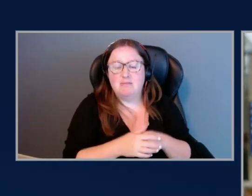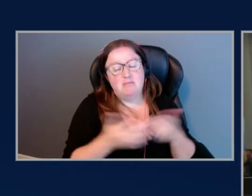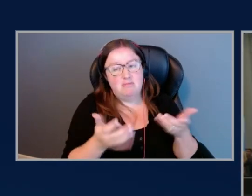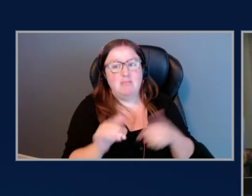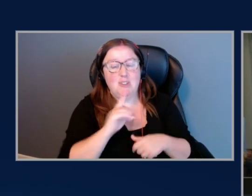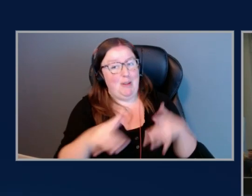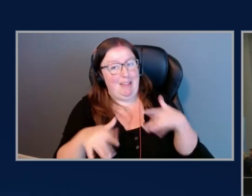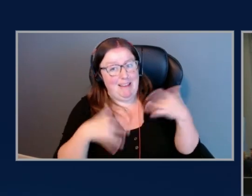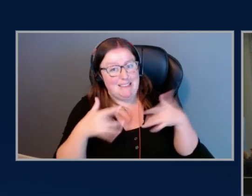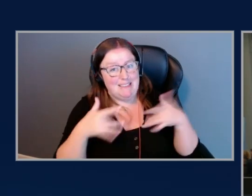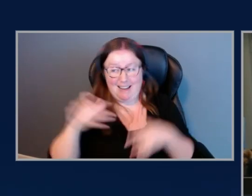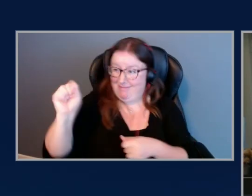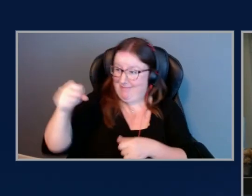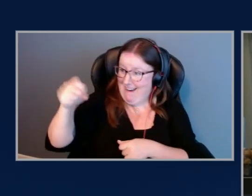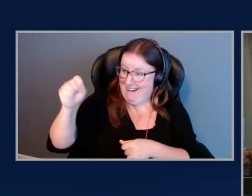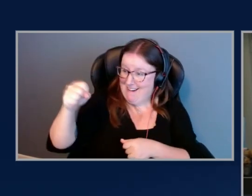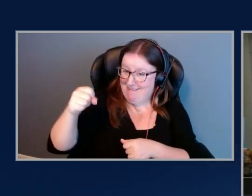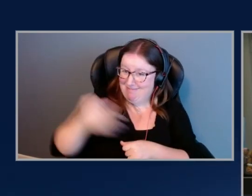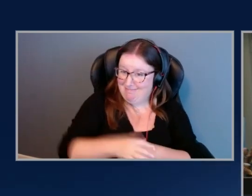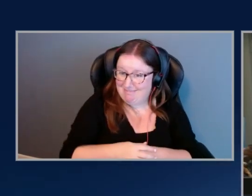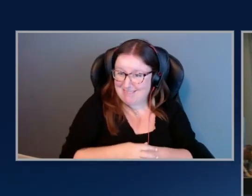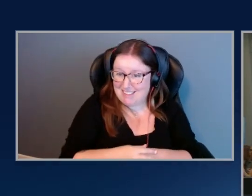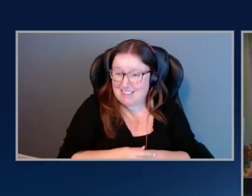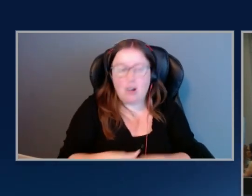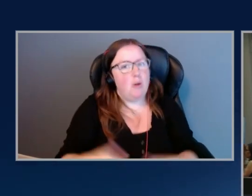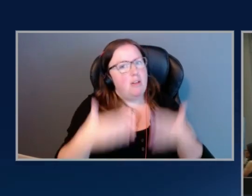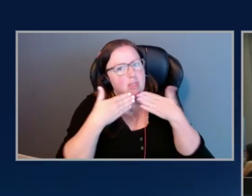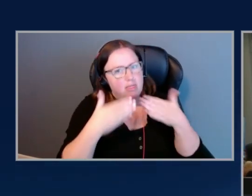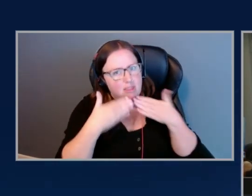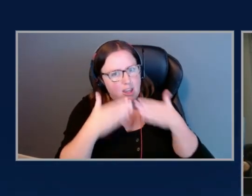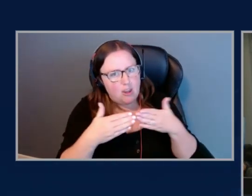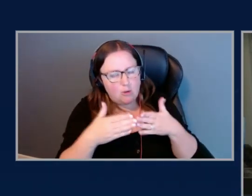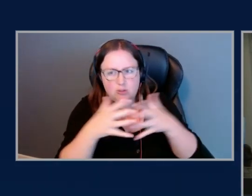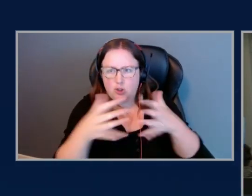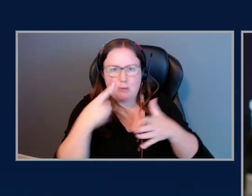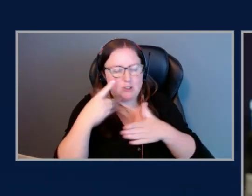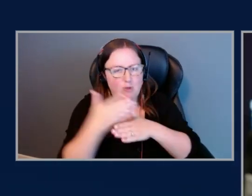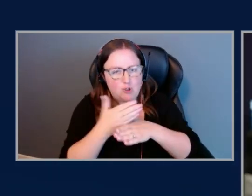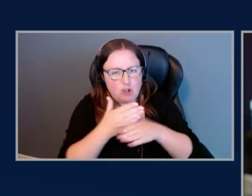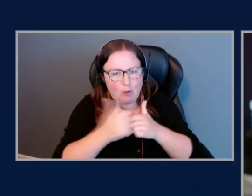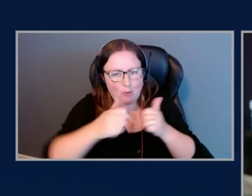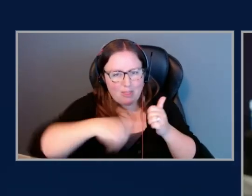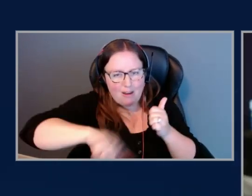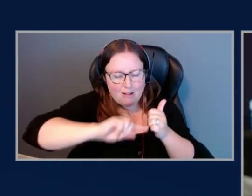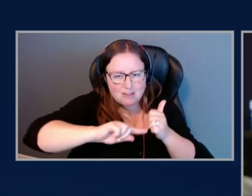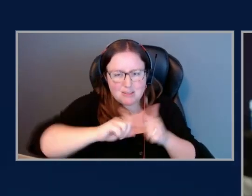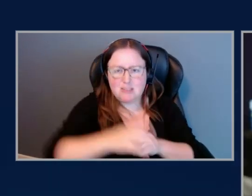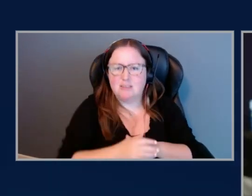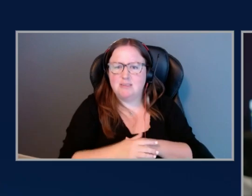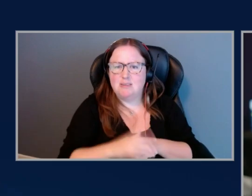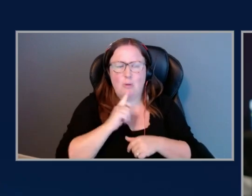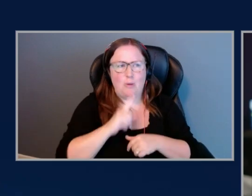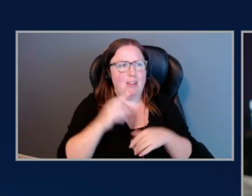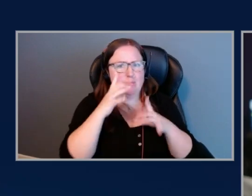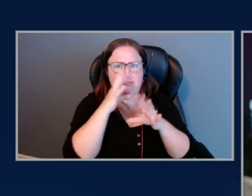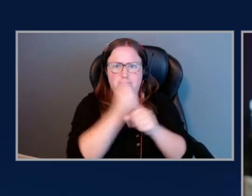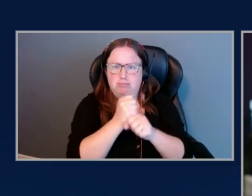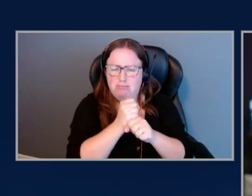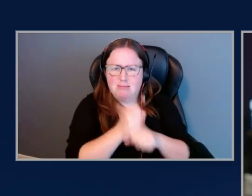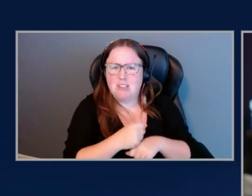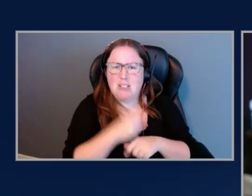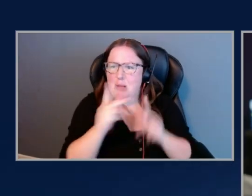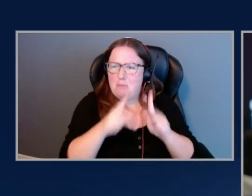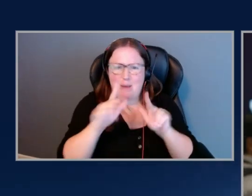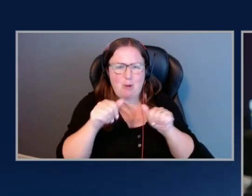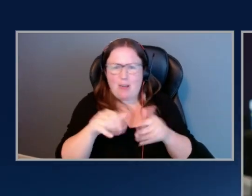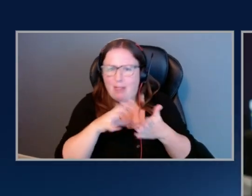exciting. It is, yeah. Well, Sandeep, thank you so much for sharing this with us. I mean, it's been really fascinating. So where can people go if they want